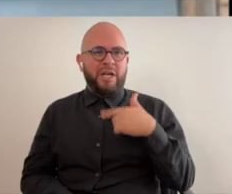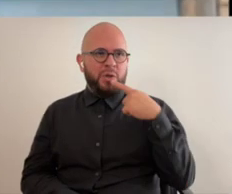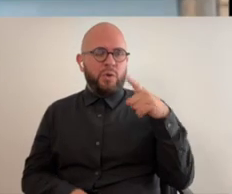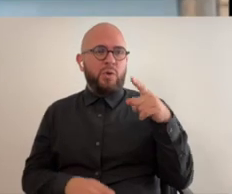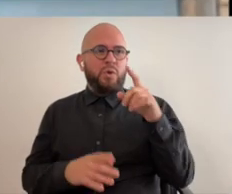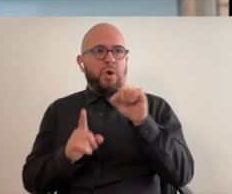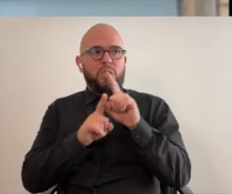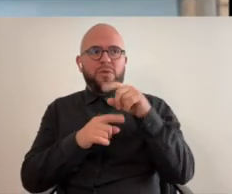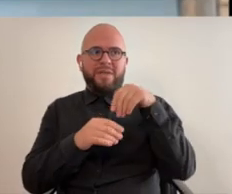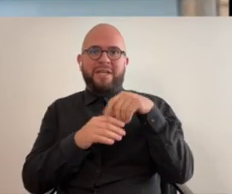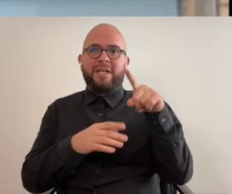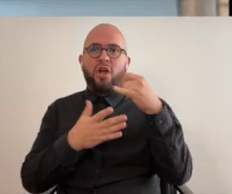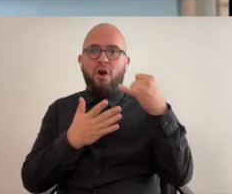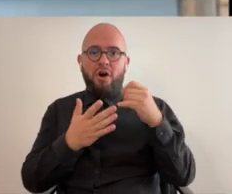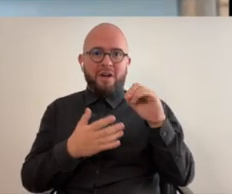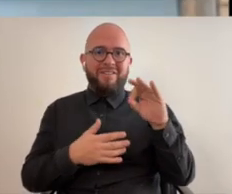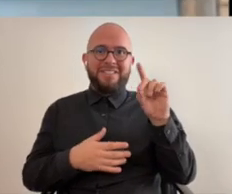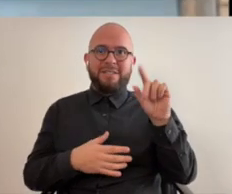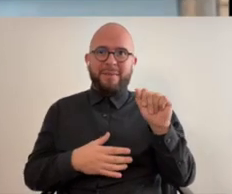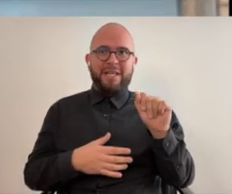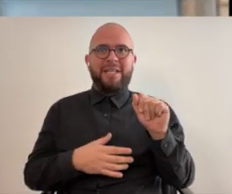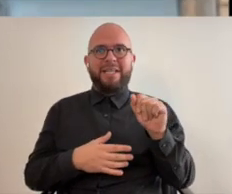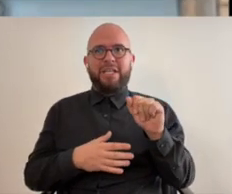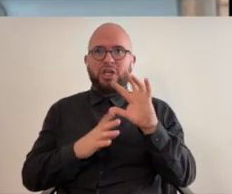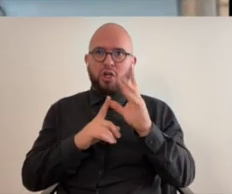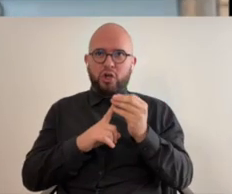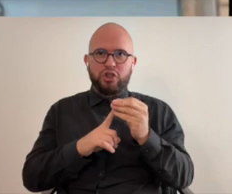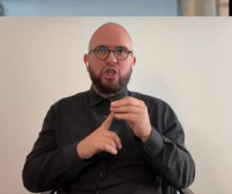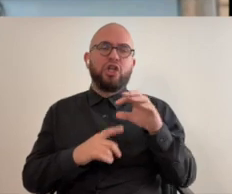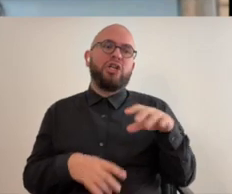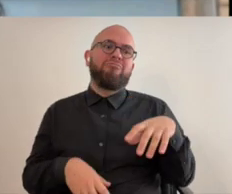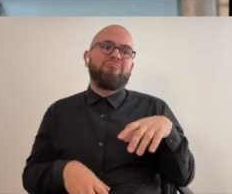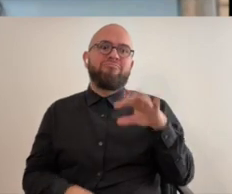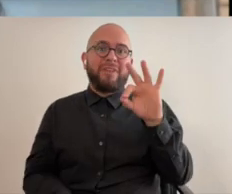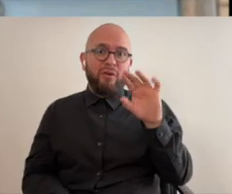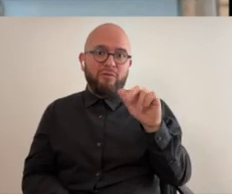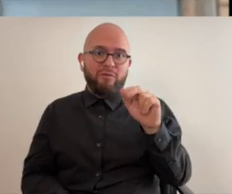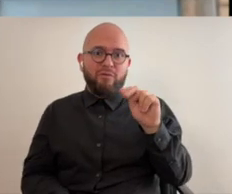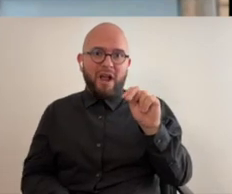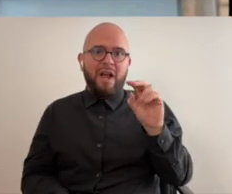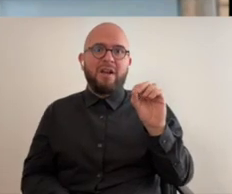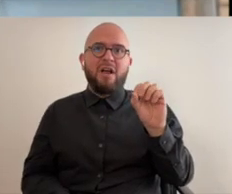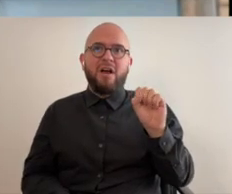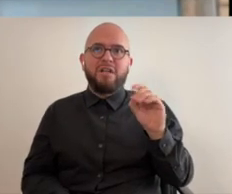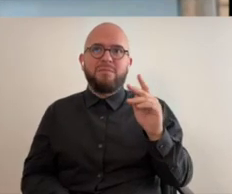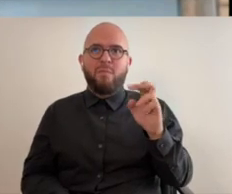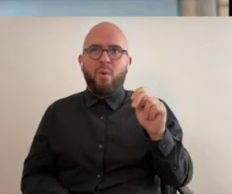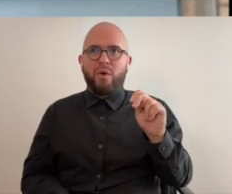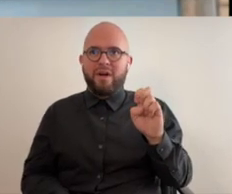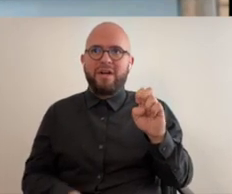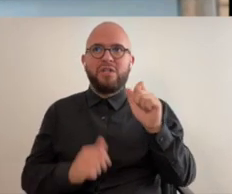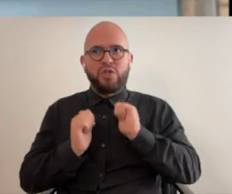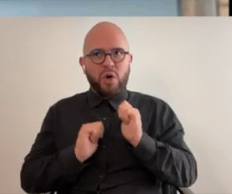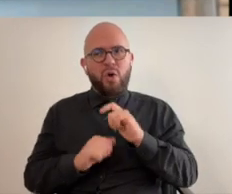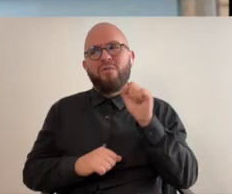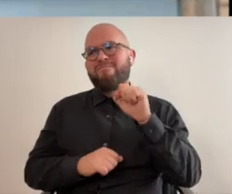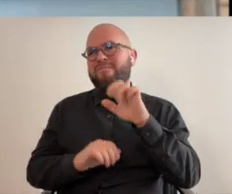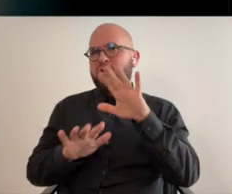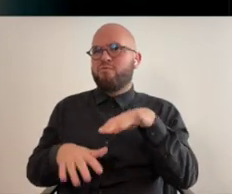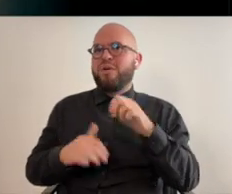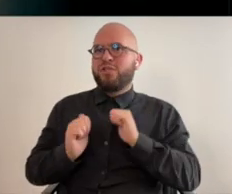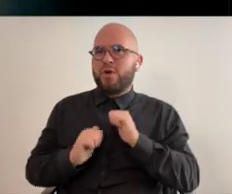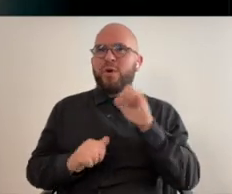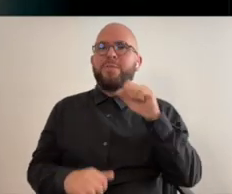awesome i know you were also in the art of disability culture the fran osborne show which was great